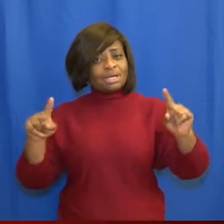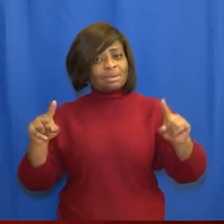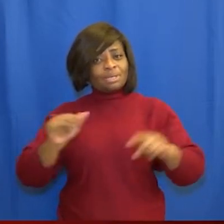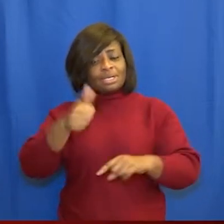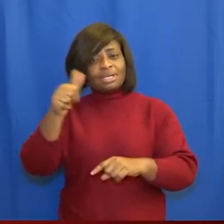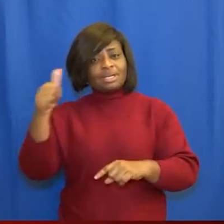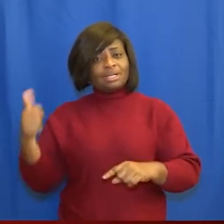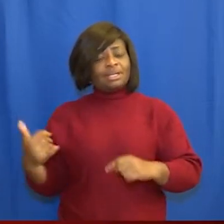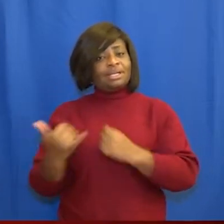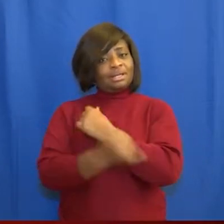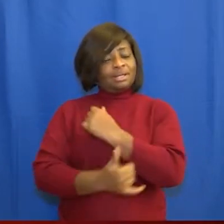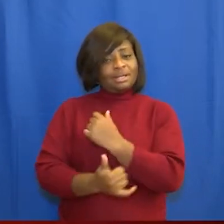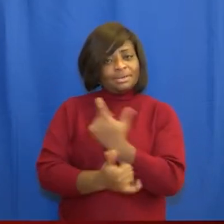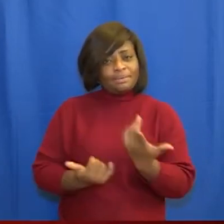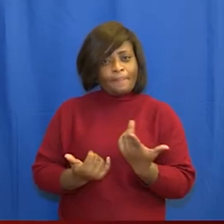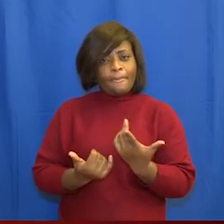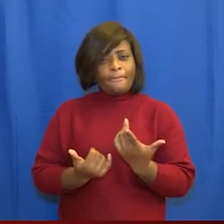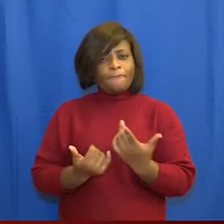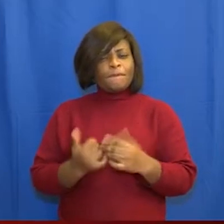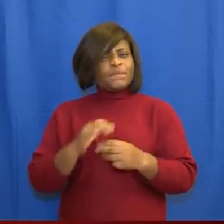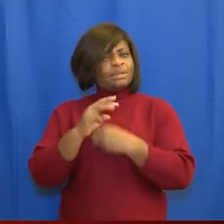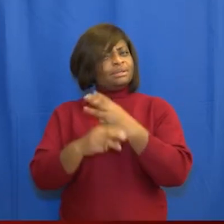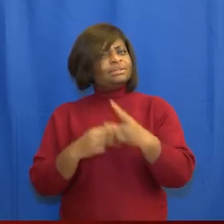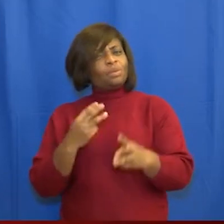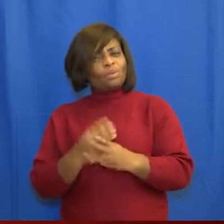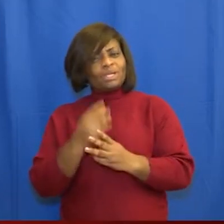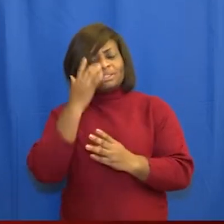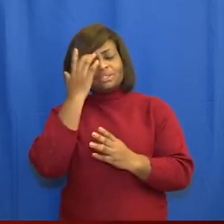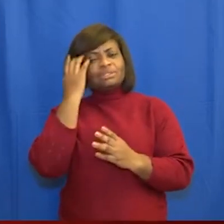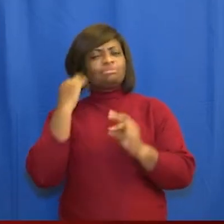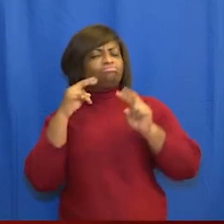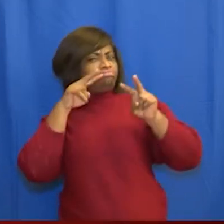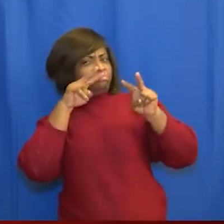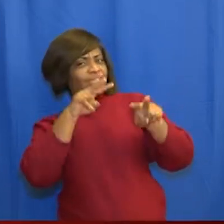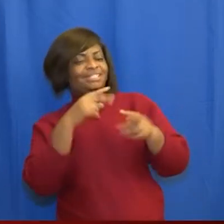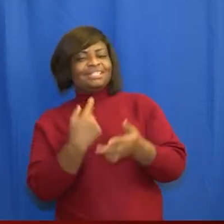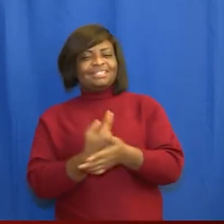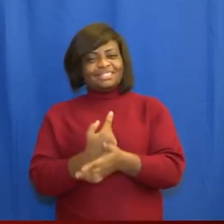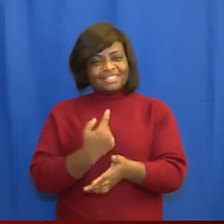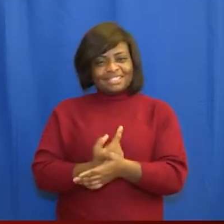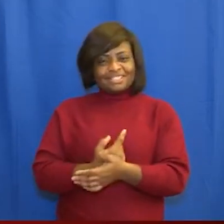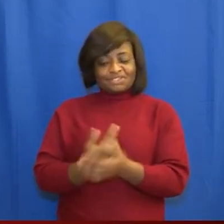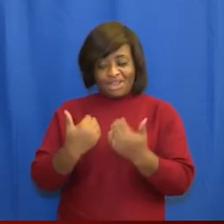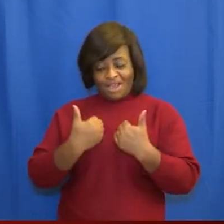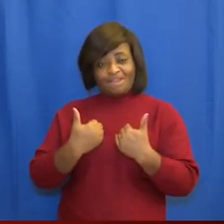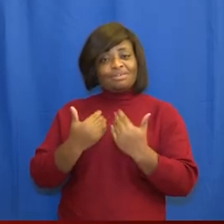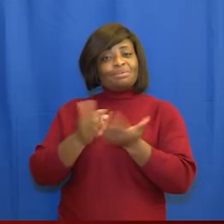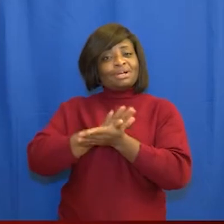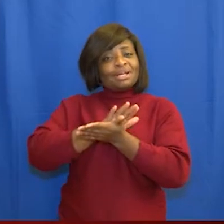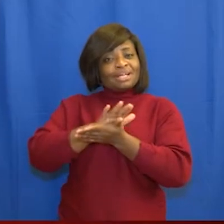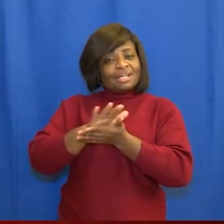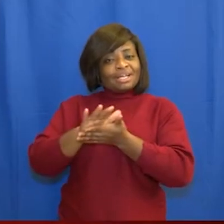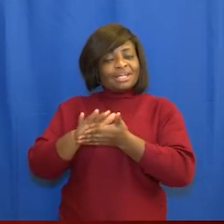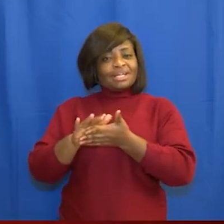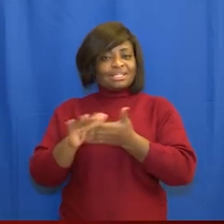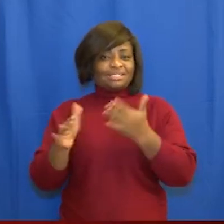in west africa the entire world is looking up to us to maintain our status as